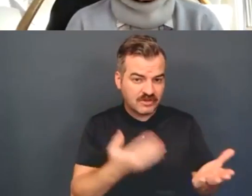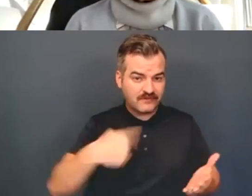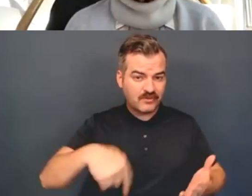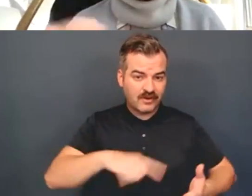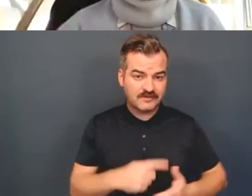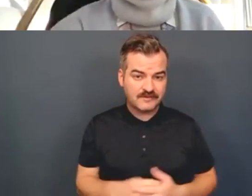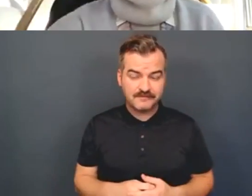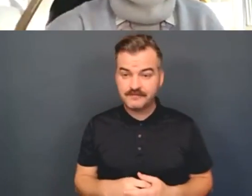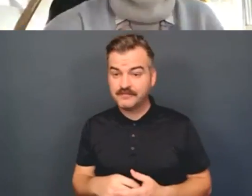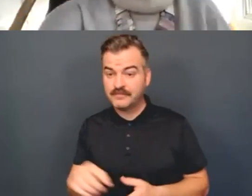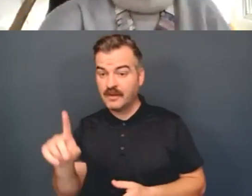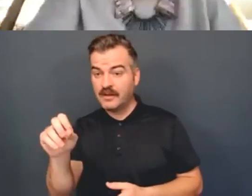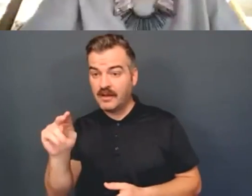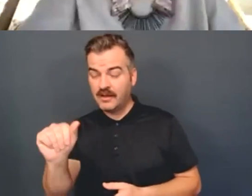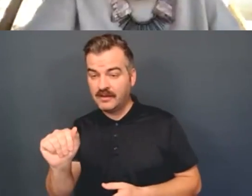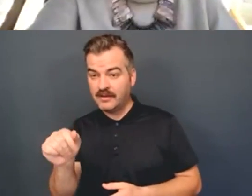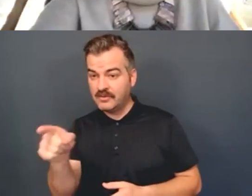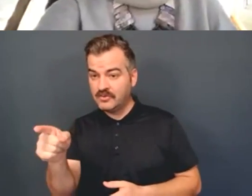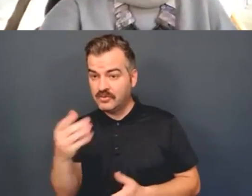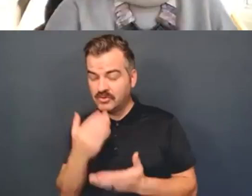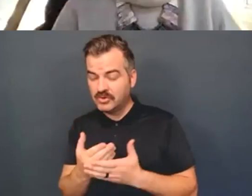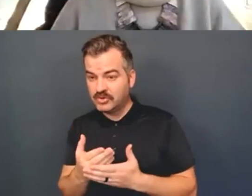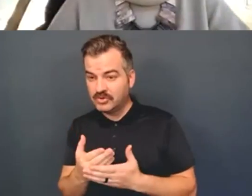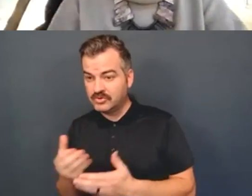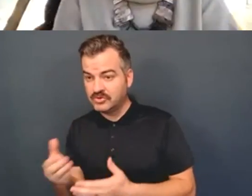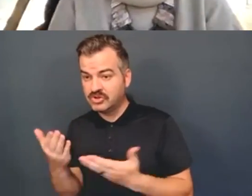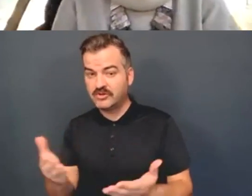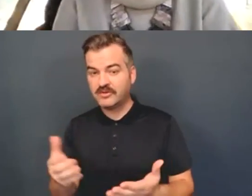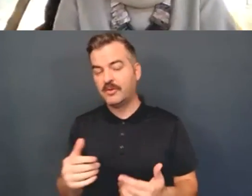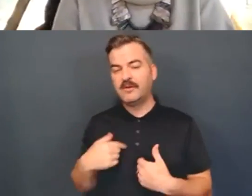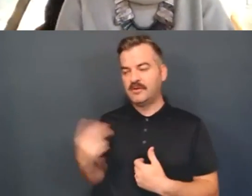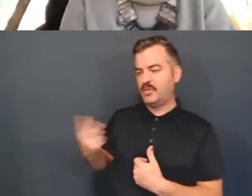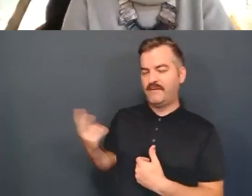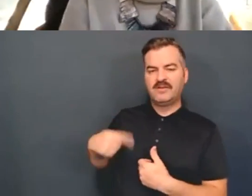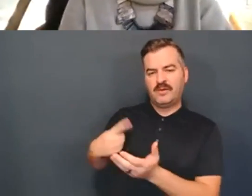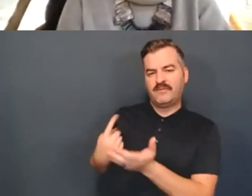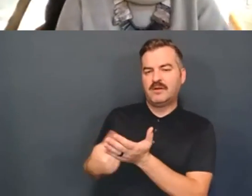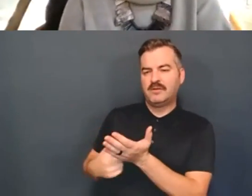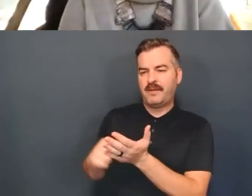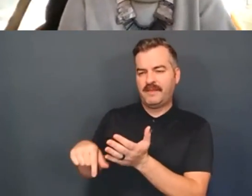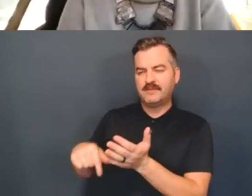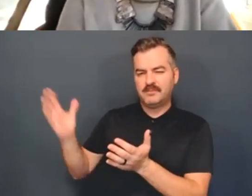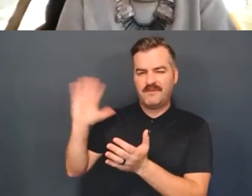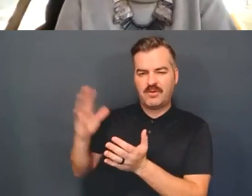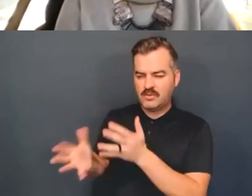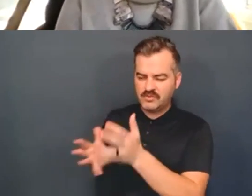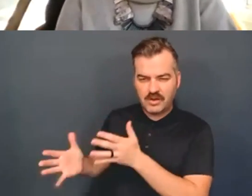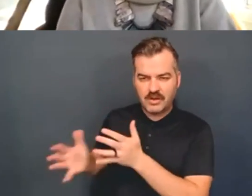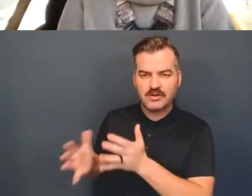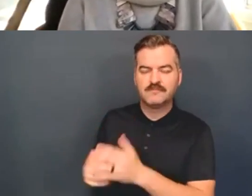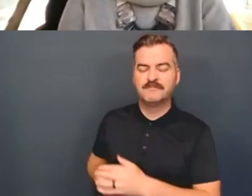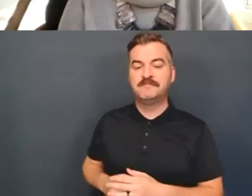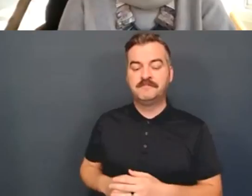Donna, you had some good suggestions. I, Donna and I have talked about this because, um,